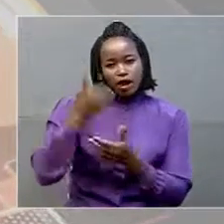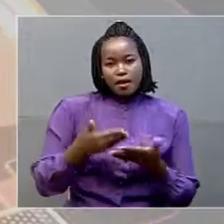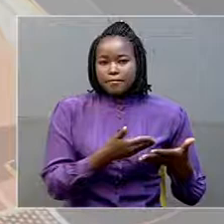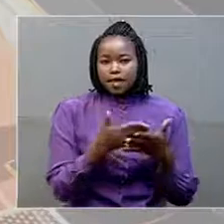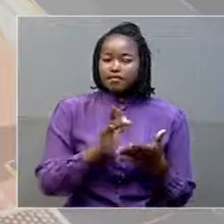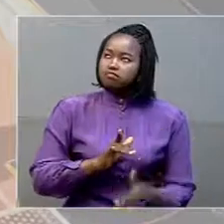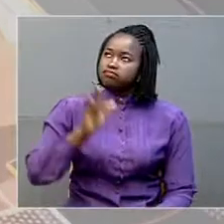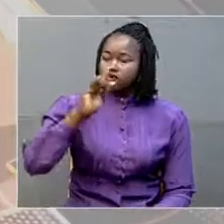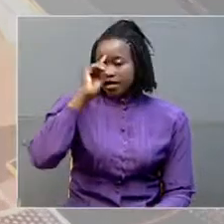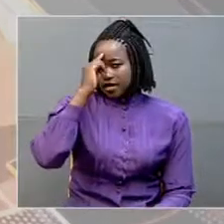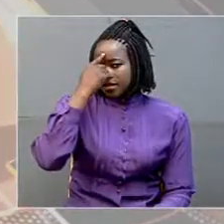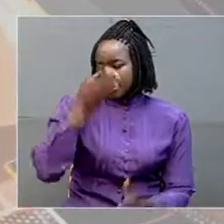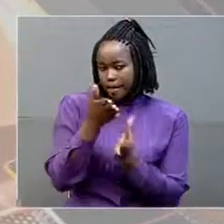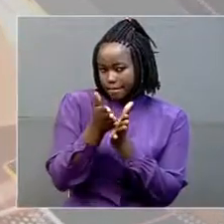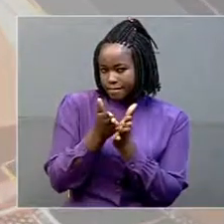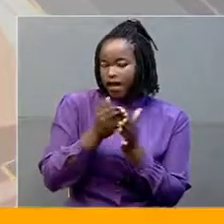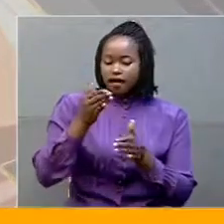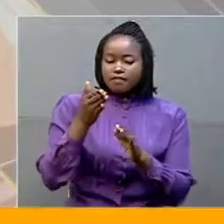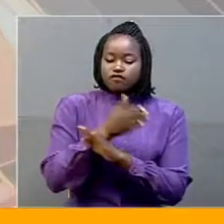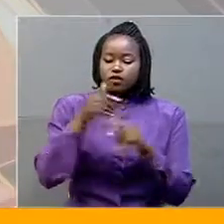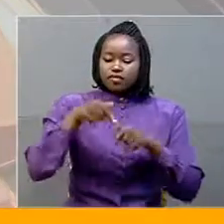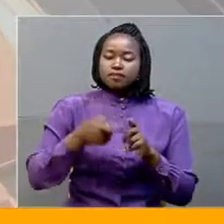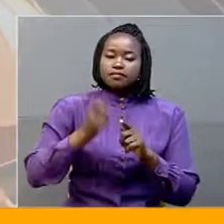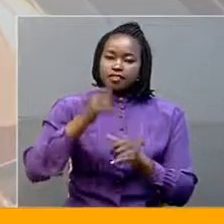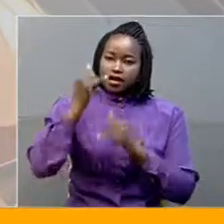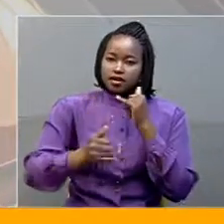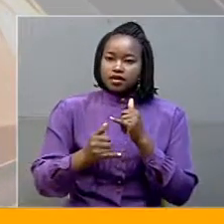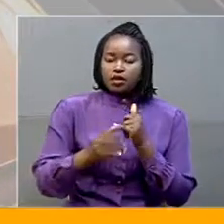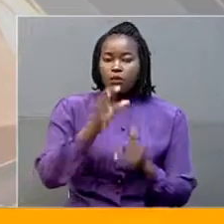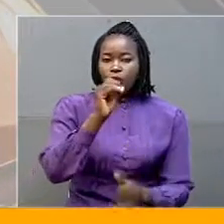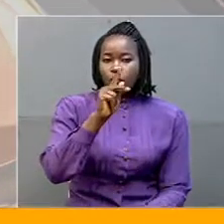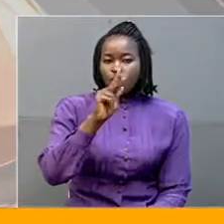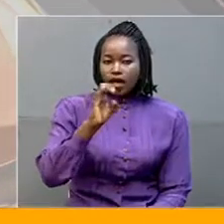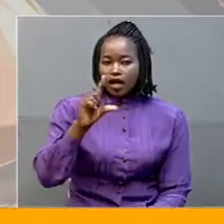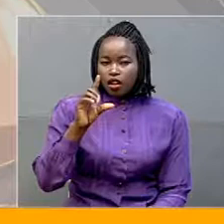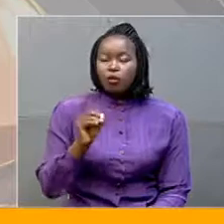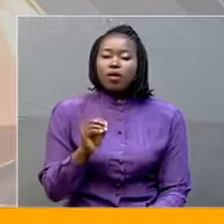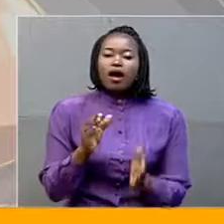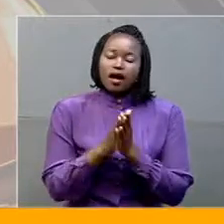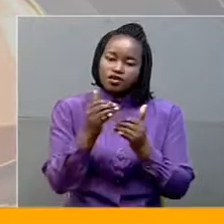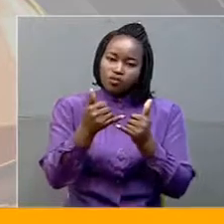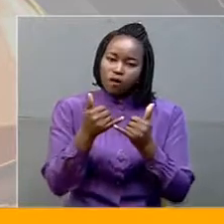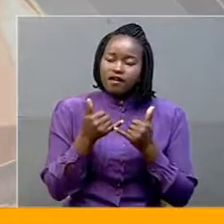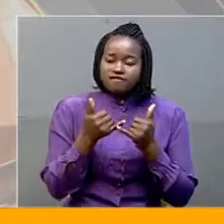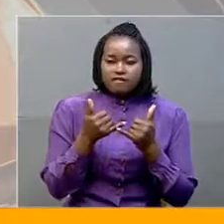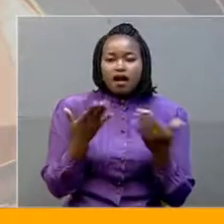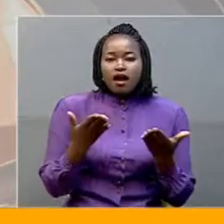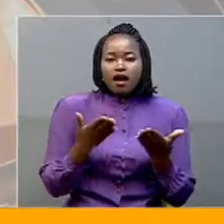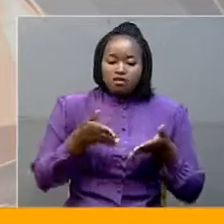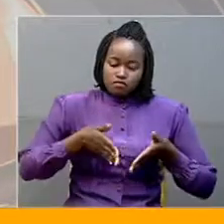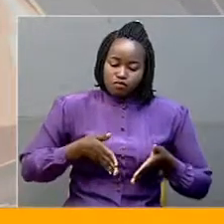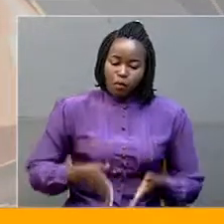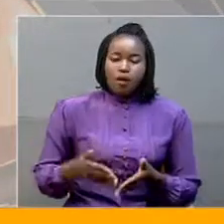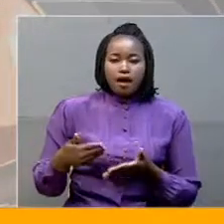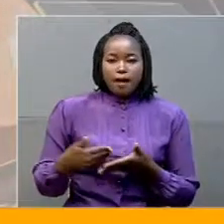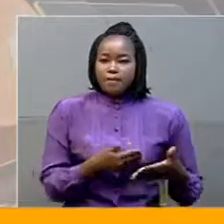India before the end of this month. Okelo Dick and wife Ejaru Patricia are parents to 11 months old